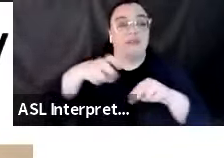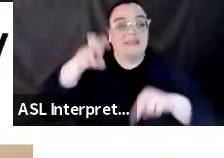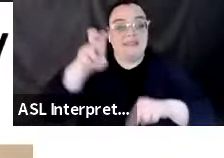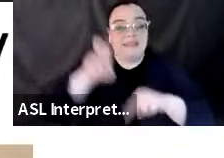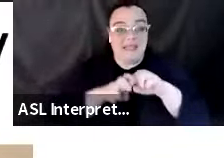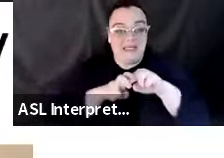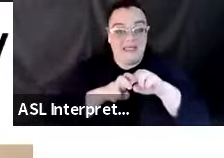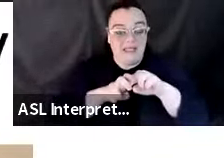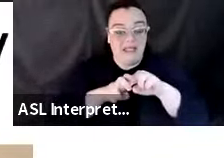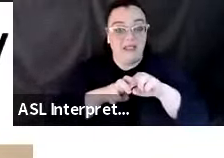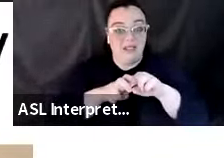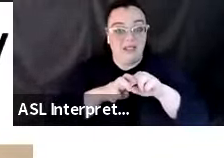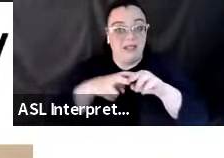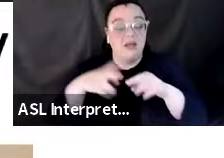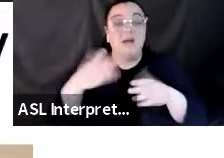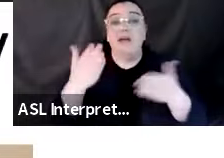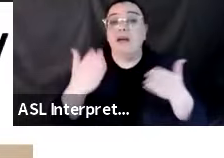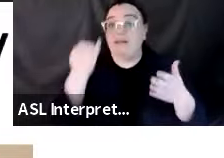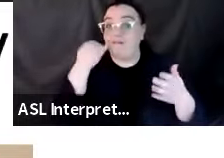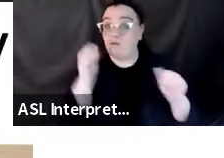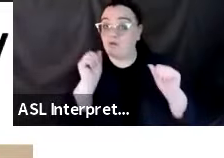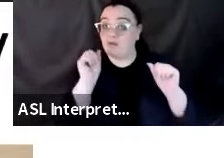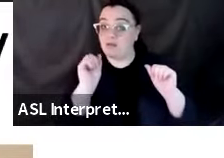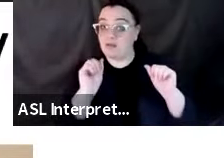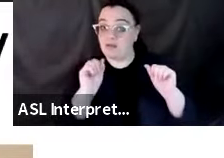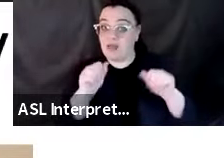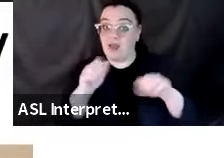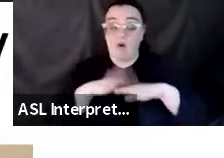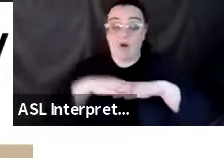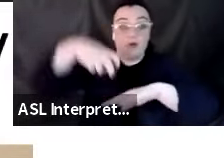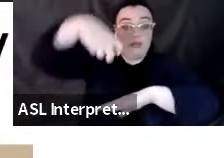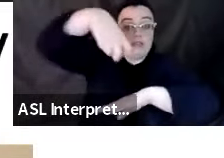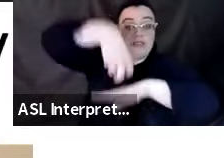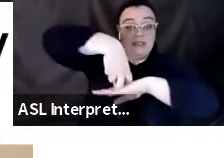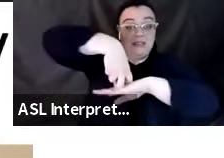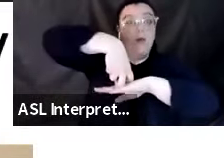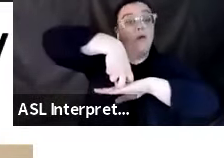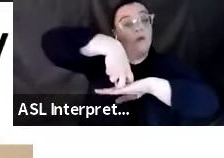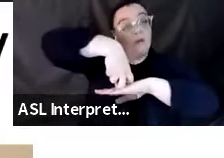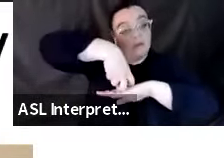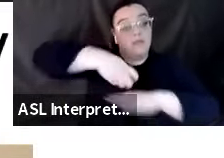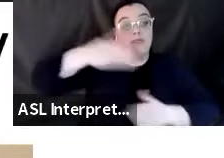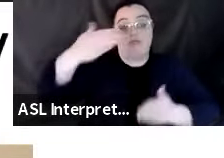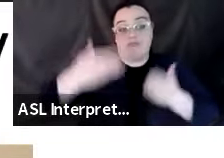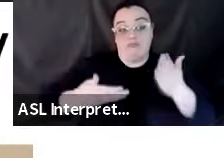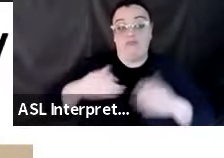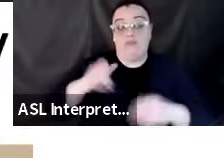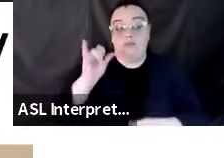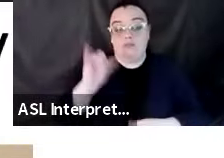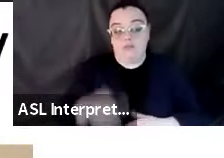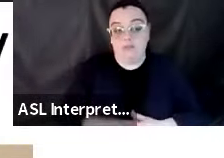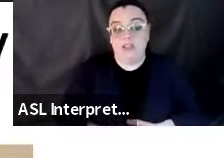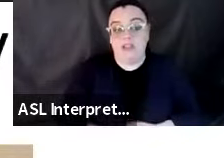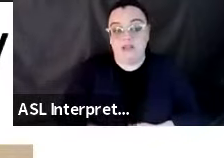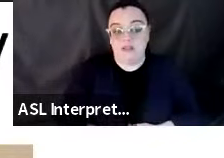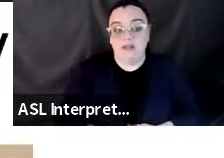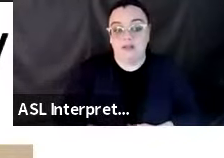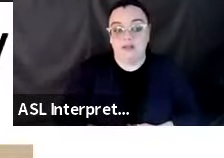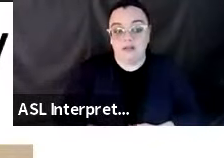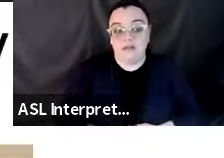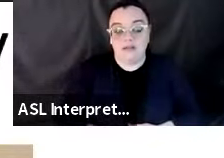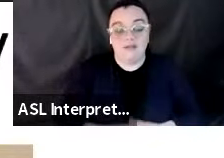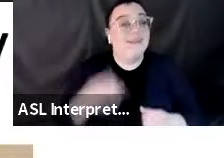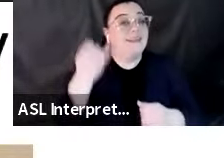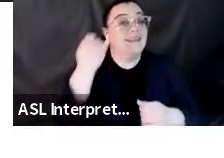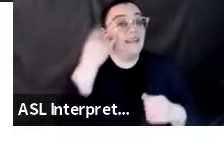down. If you can get down onto your knees below the top of that walker so that if something falls